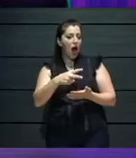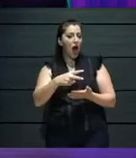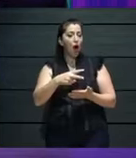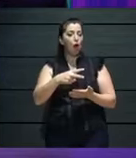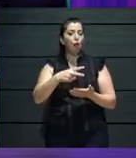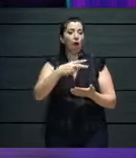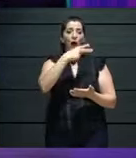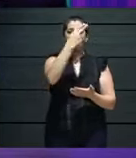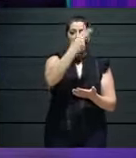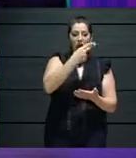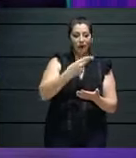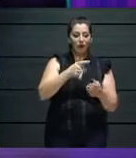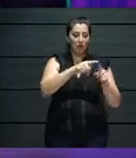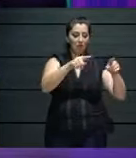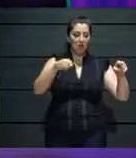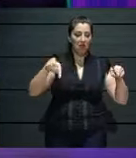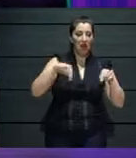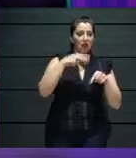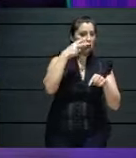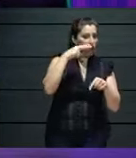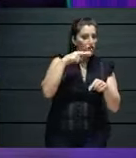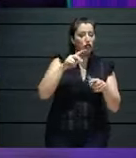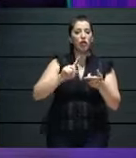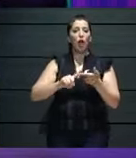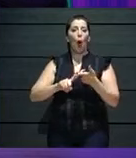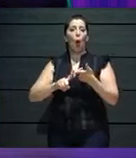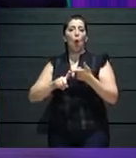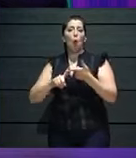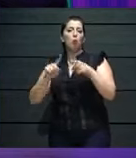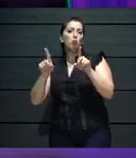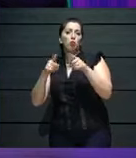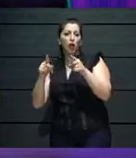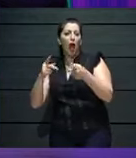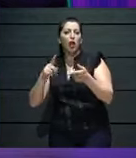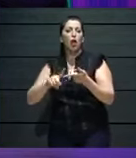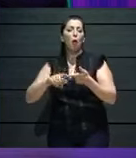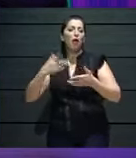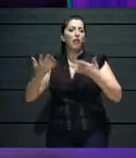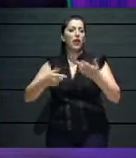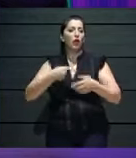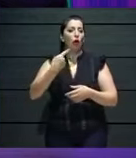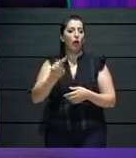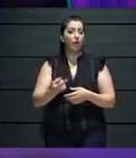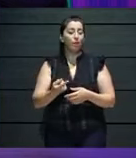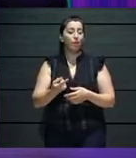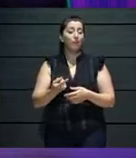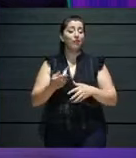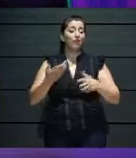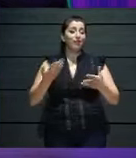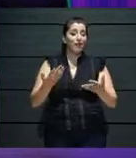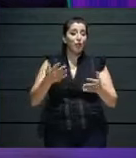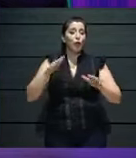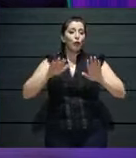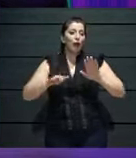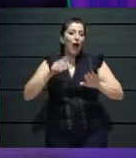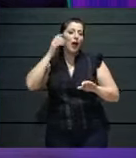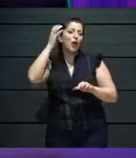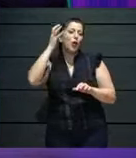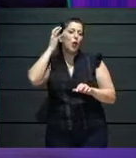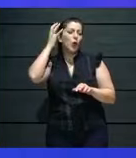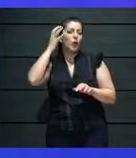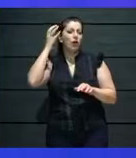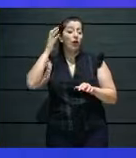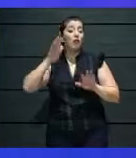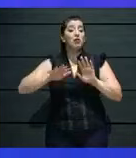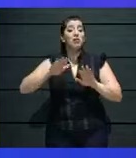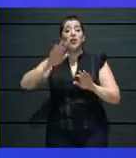we sometimes have our doubts whether that audience still exists, because